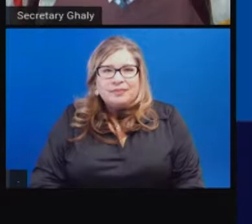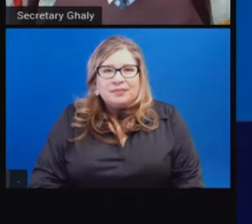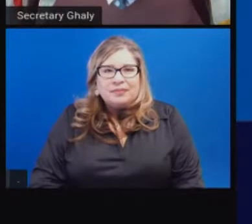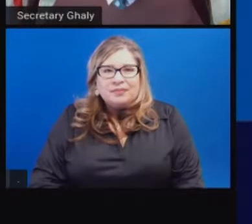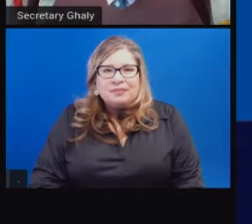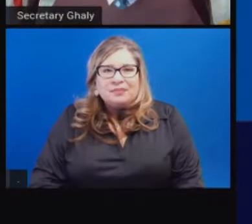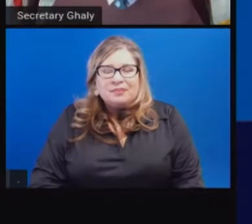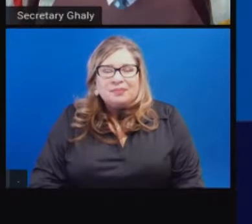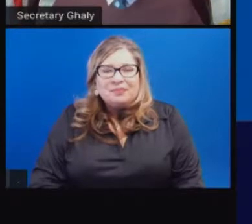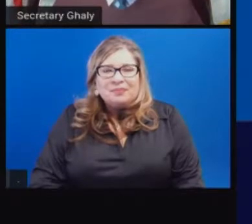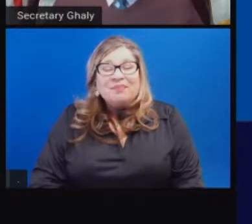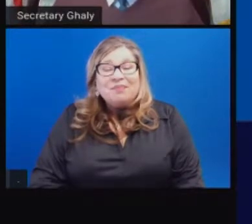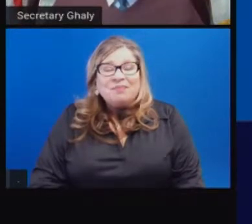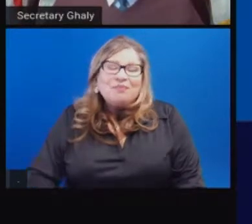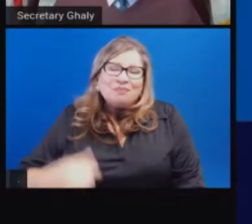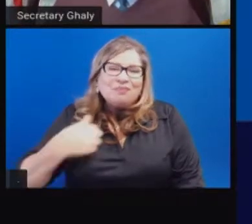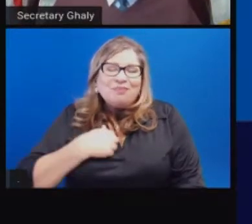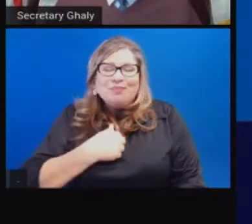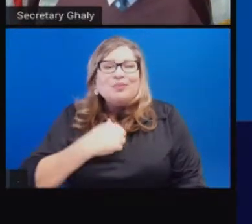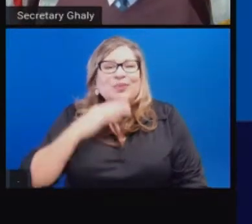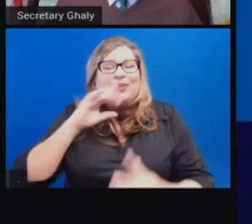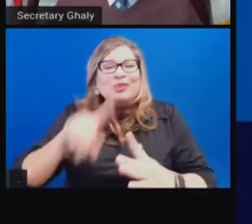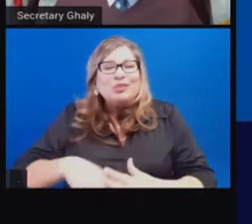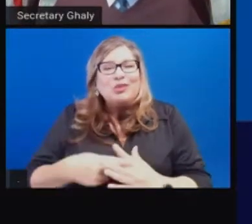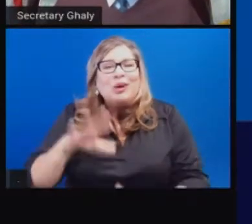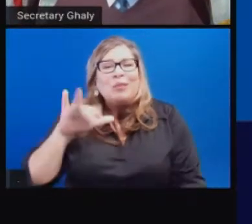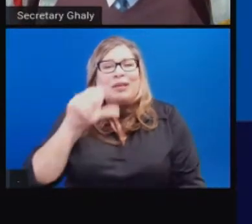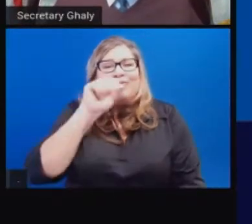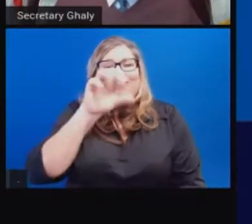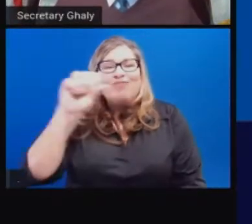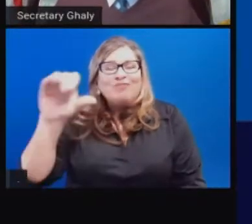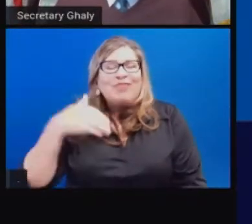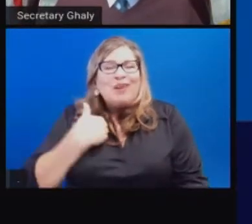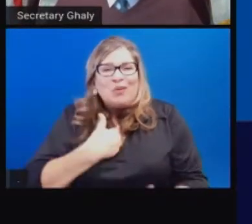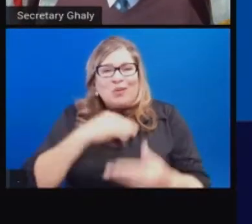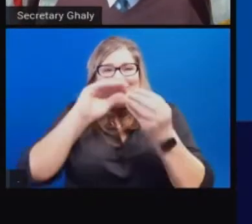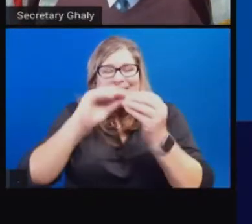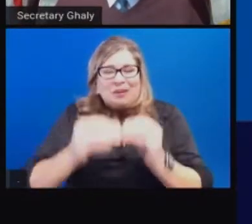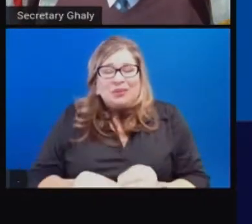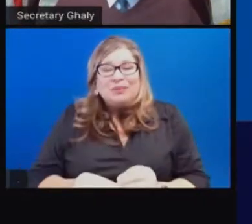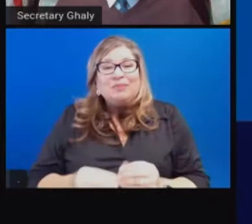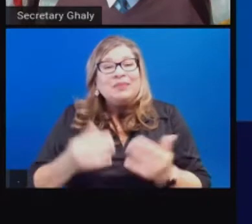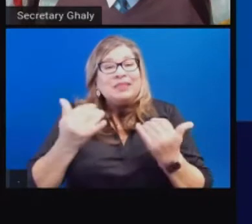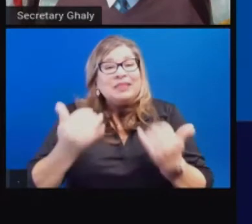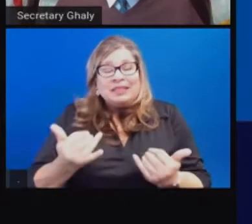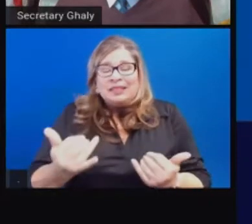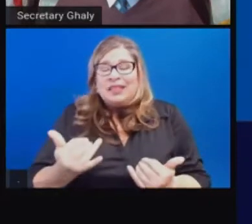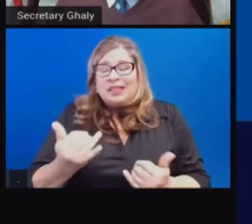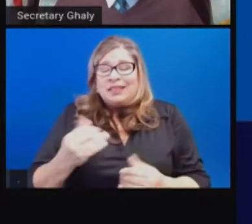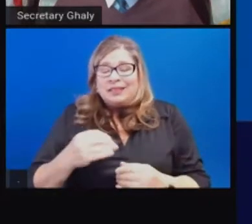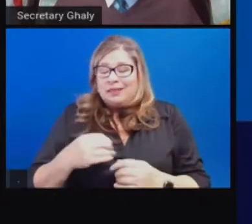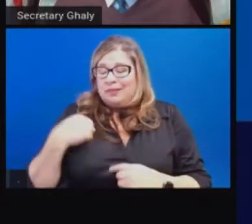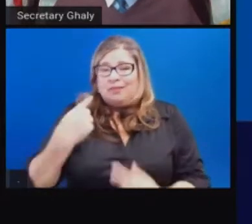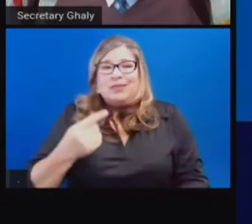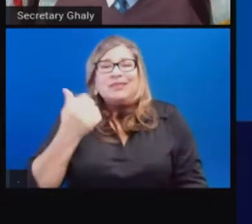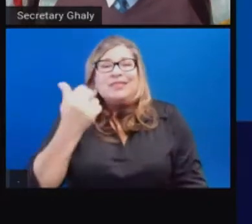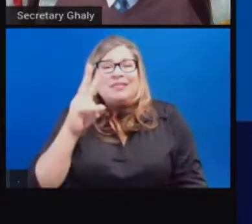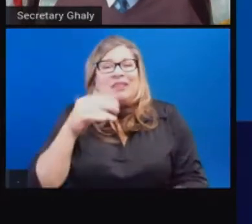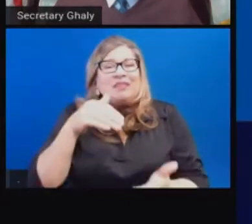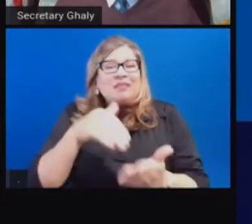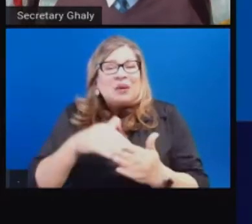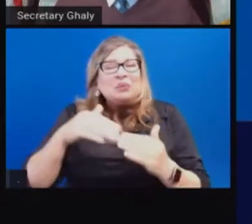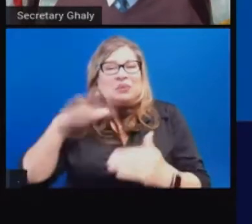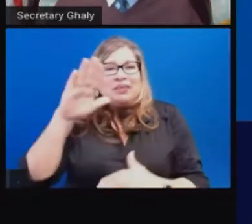So as we always start, let's start with our case numbers. Today reporting just over 17,000 cases. Normally low